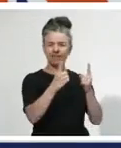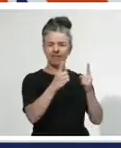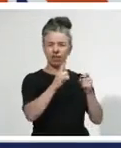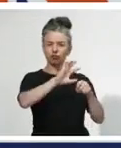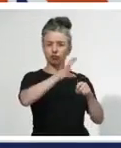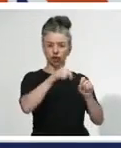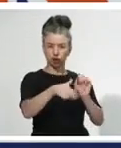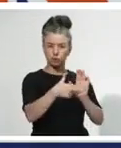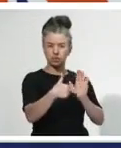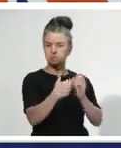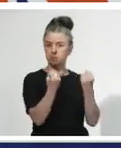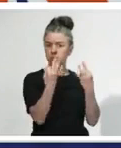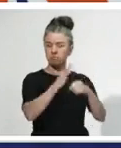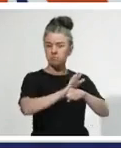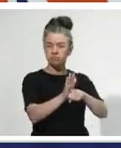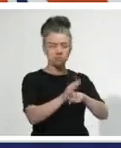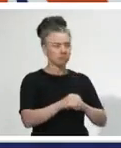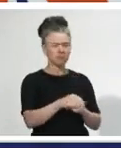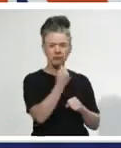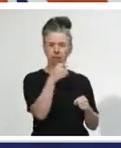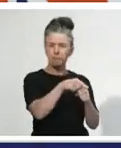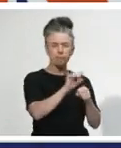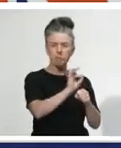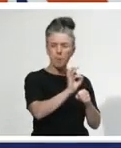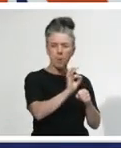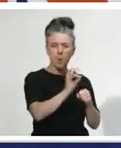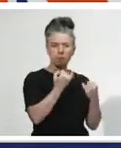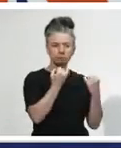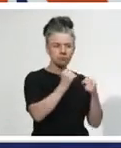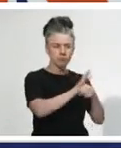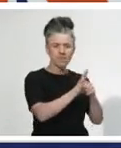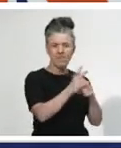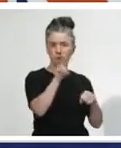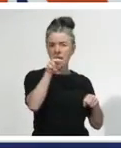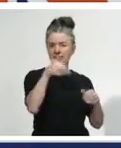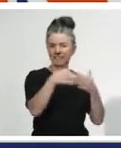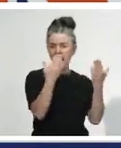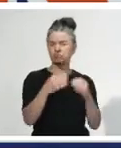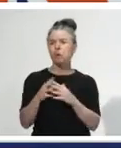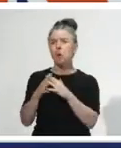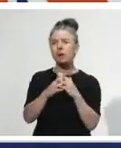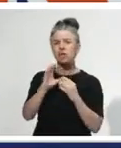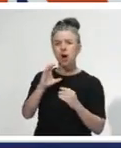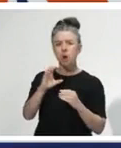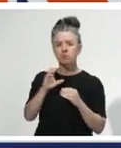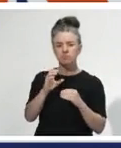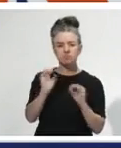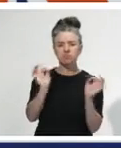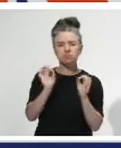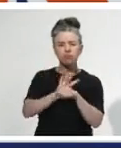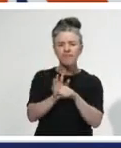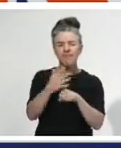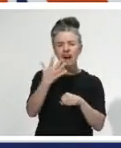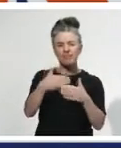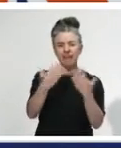-19. In Wanganui there hasn't been any case for 11 days. In Tairawhiti it's 16 days. The west coast 25 days and it's a full four weeks since there was a case